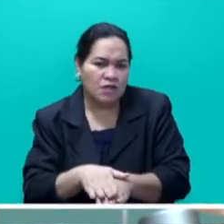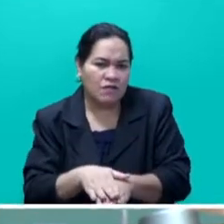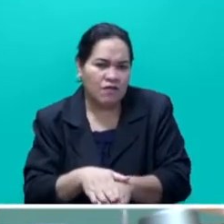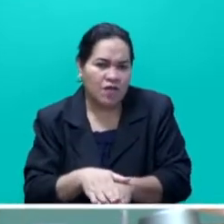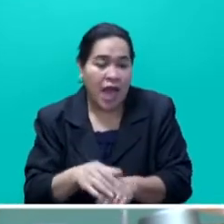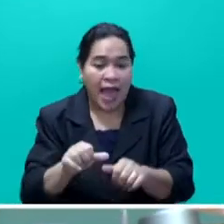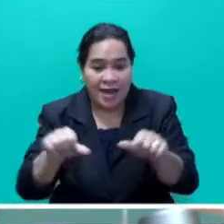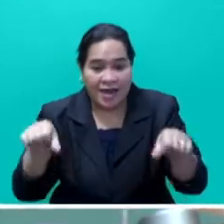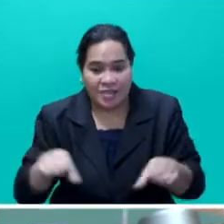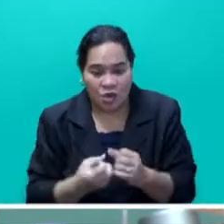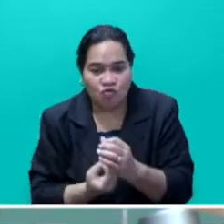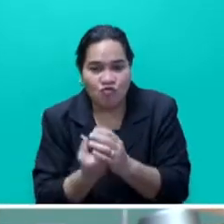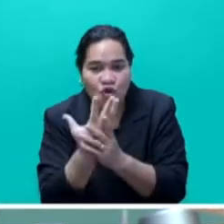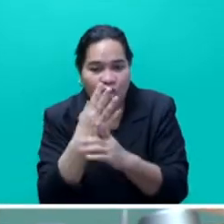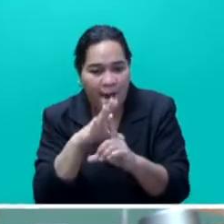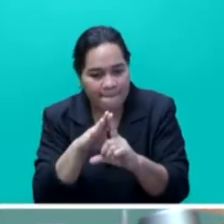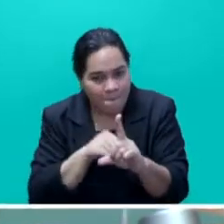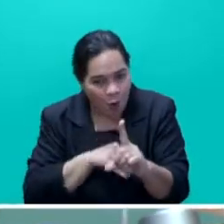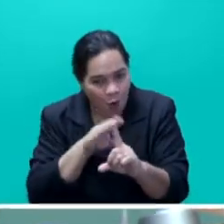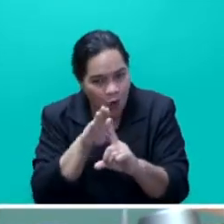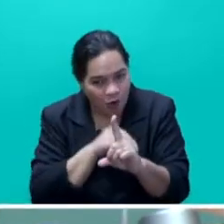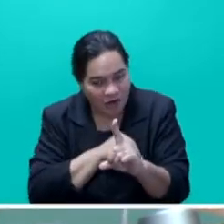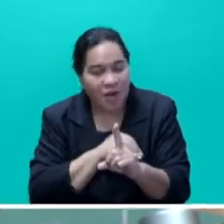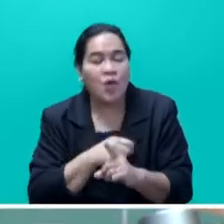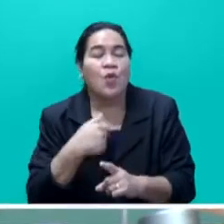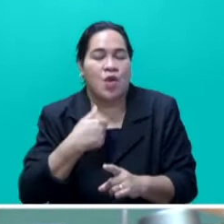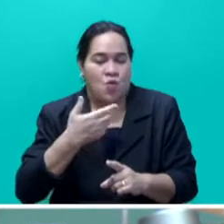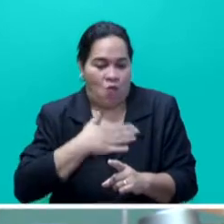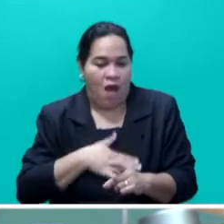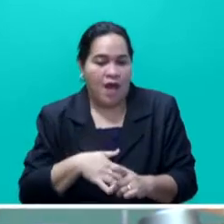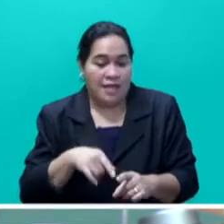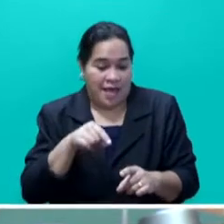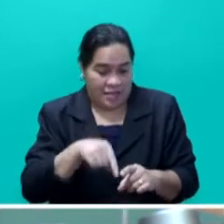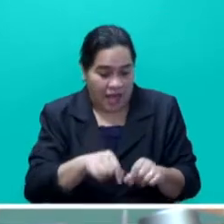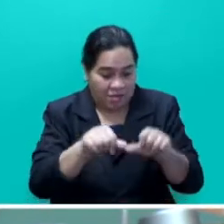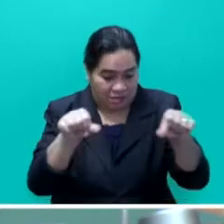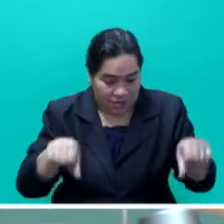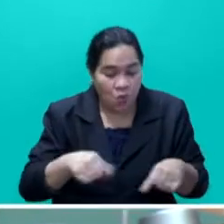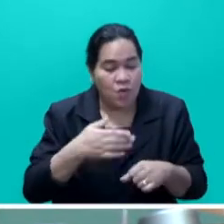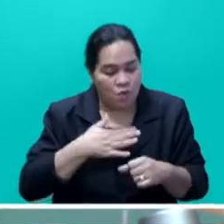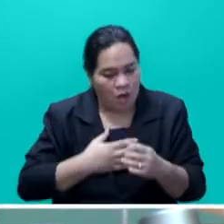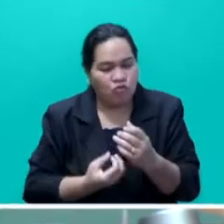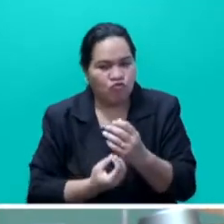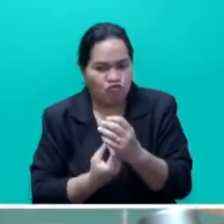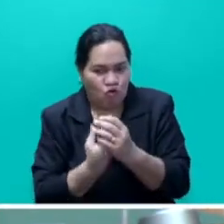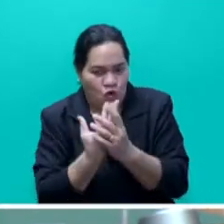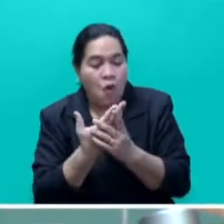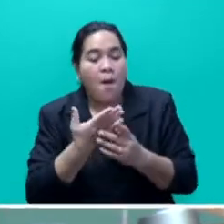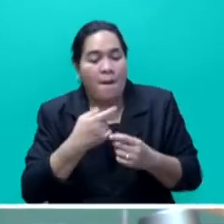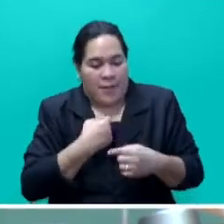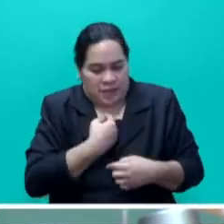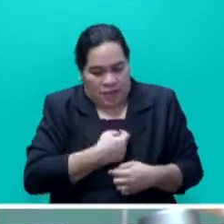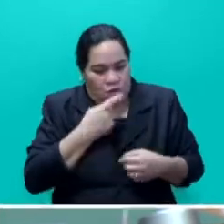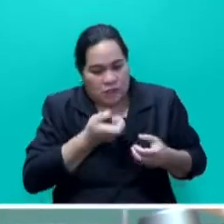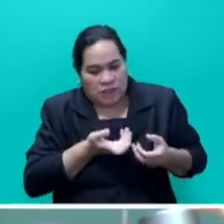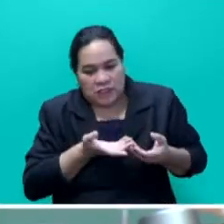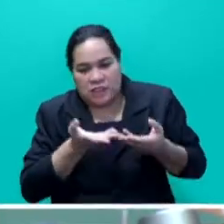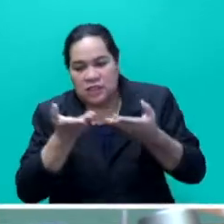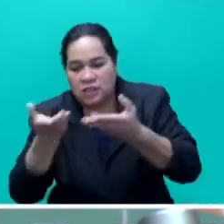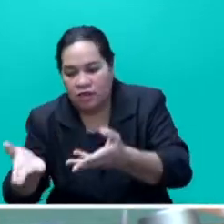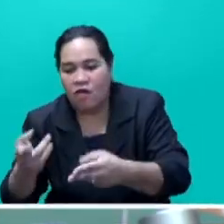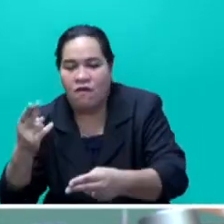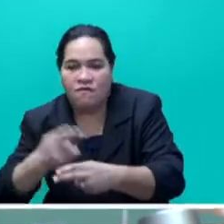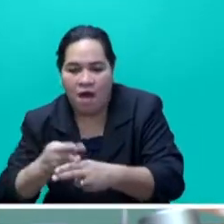Sayer. We want to take agricultural growth and development to the farmers, to the land-owning units,